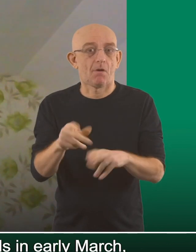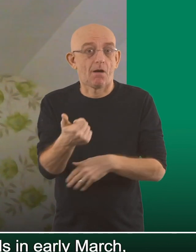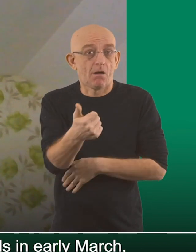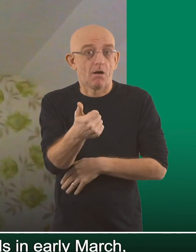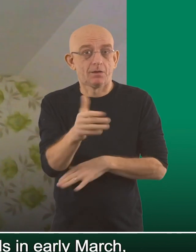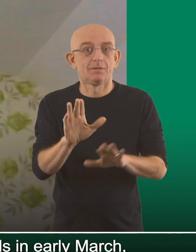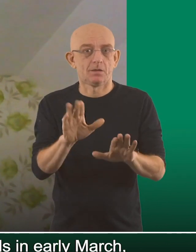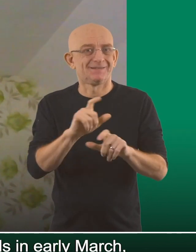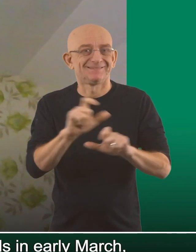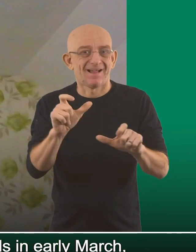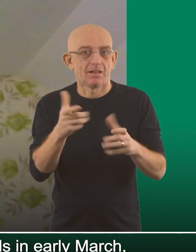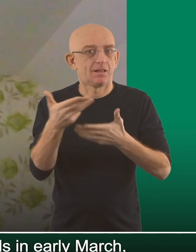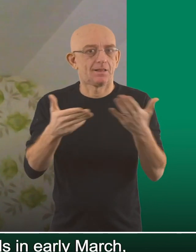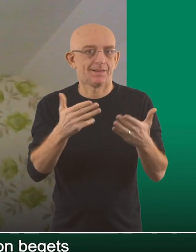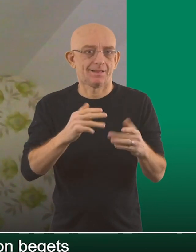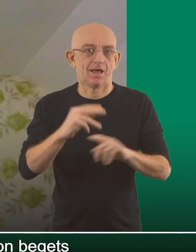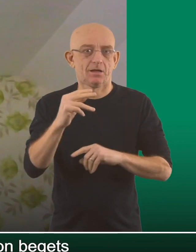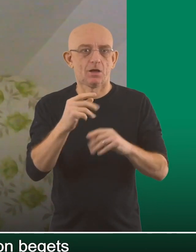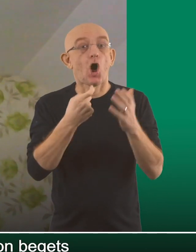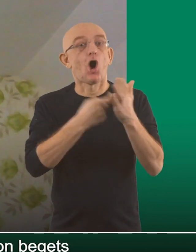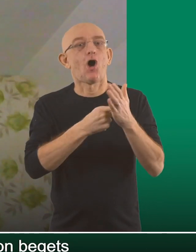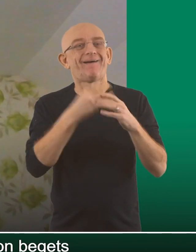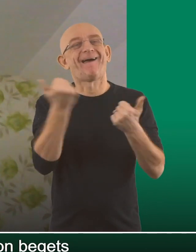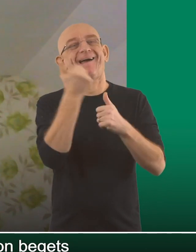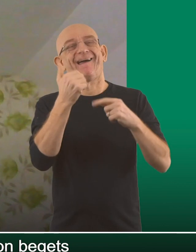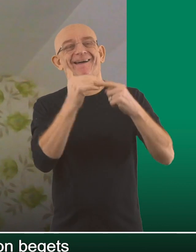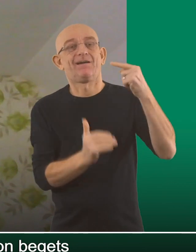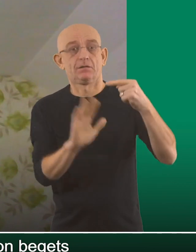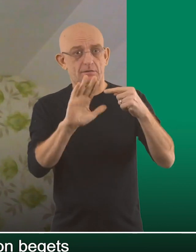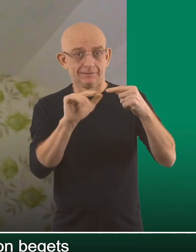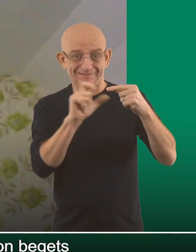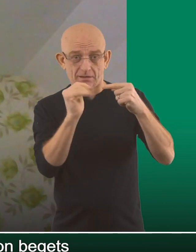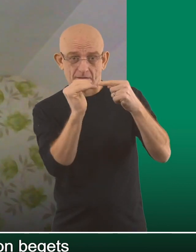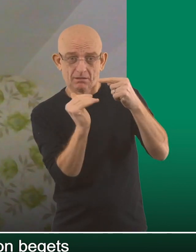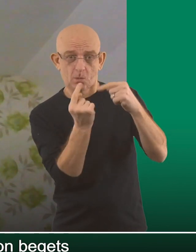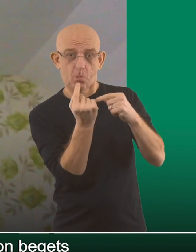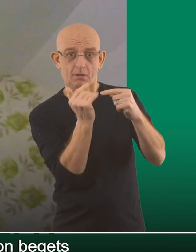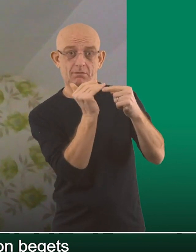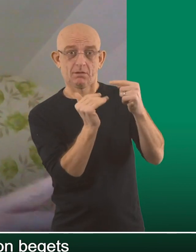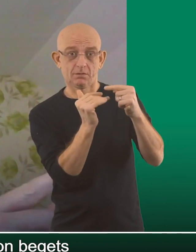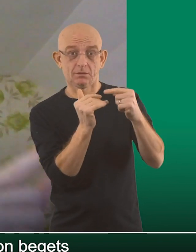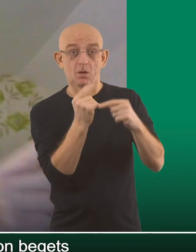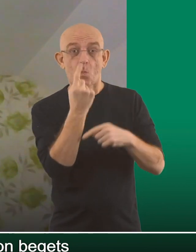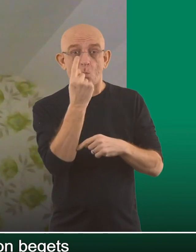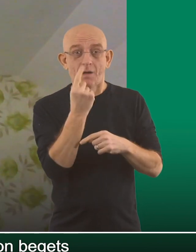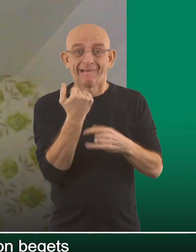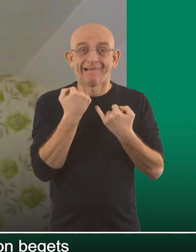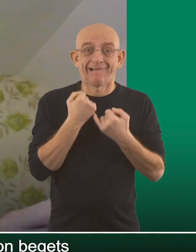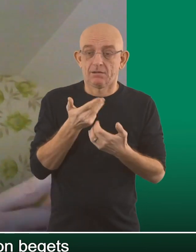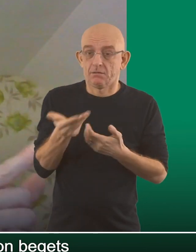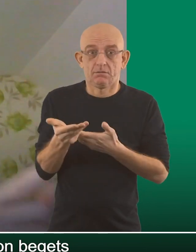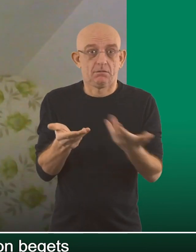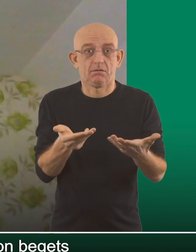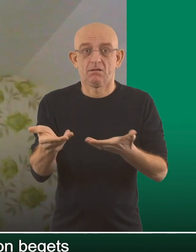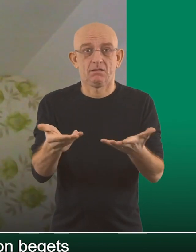But as of today, rates are still high. R is just below one. Every one infection begets at least